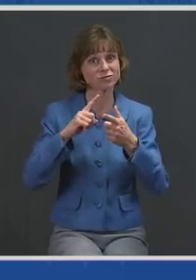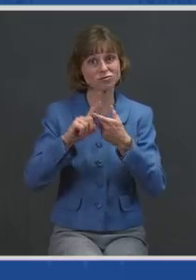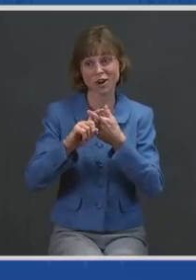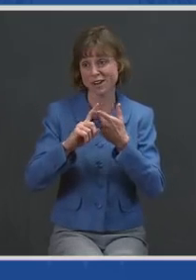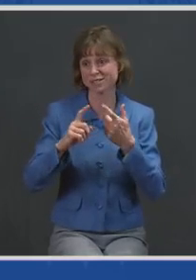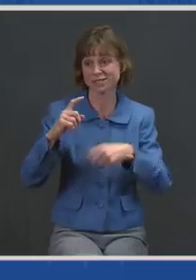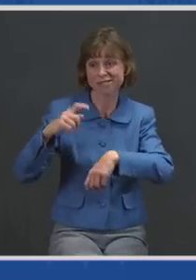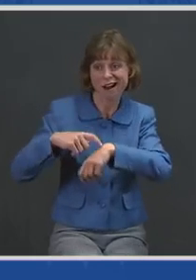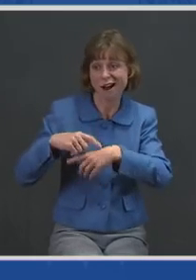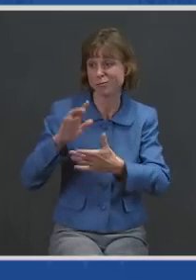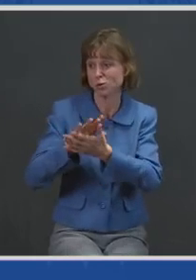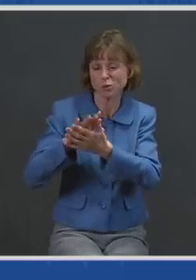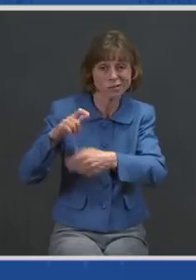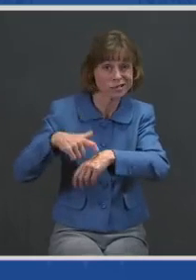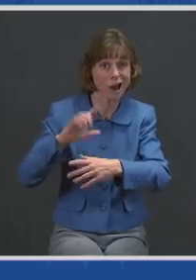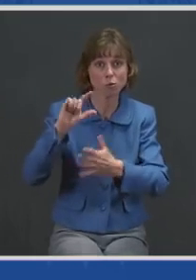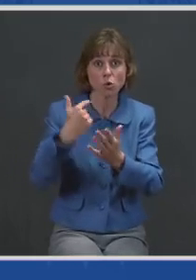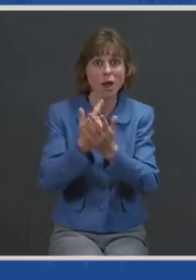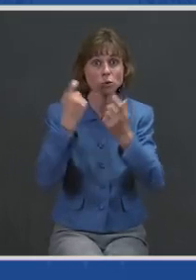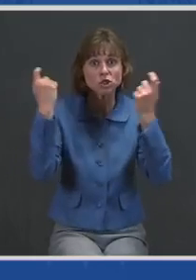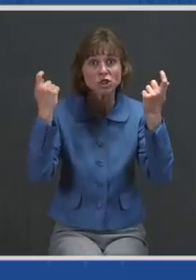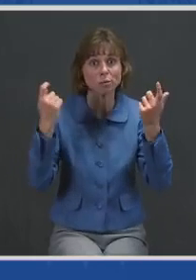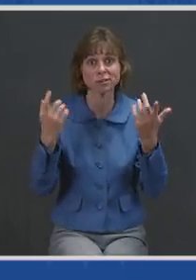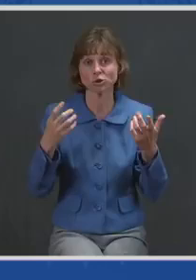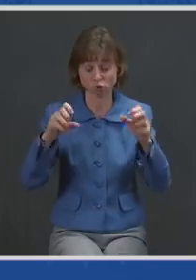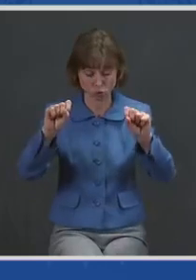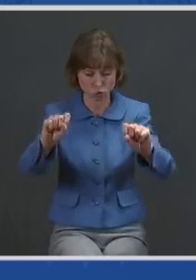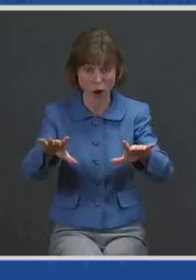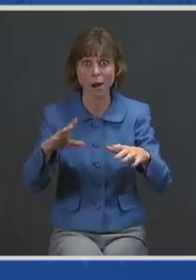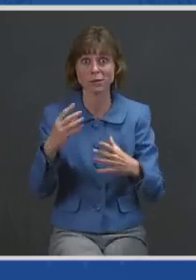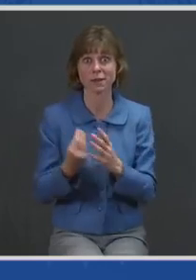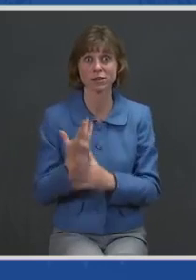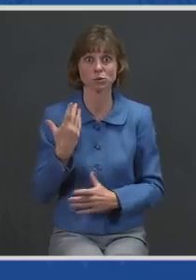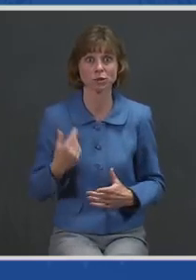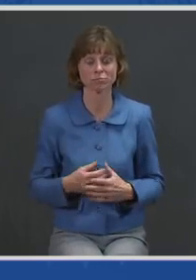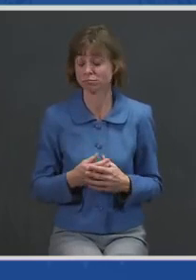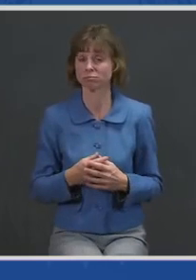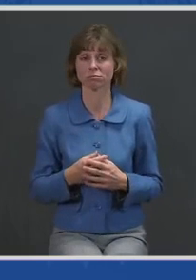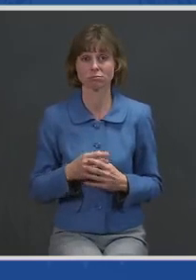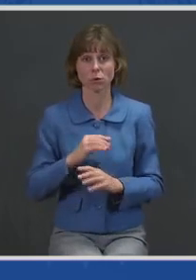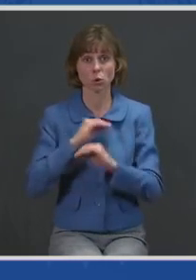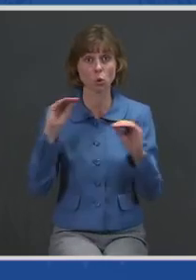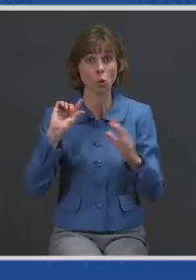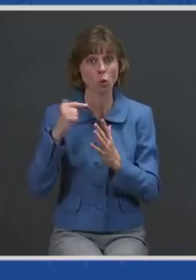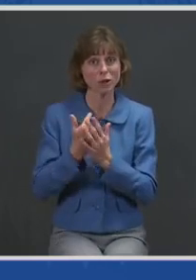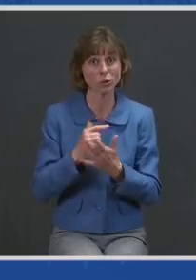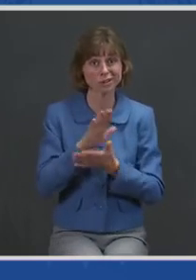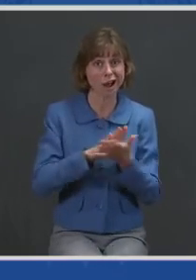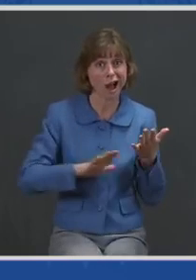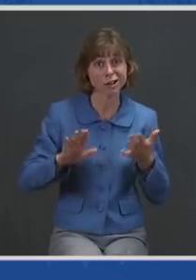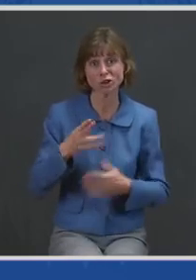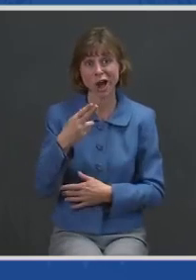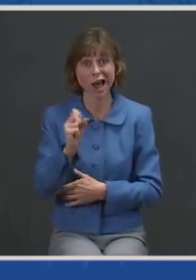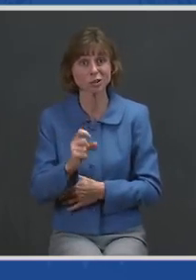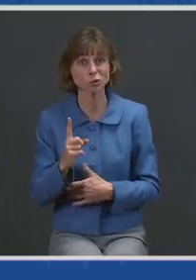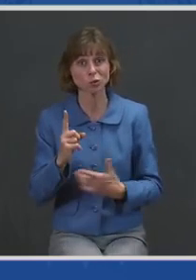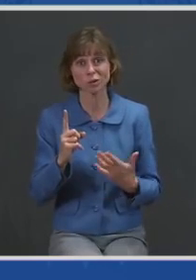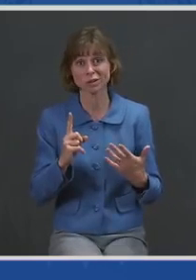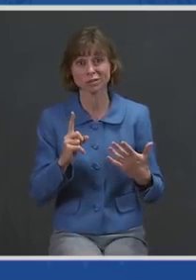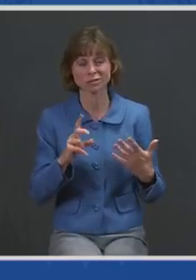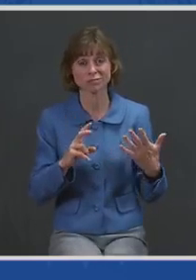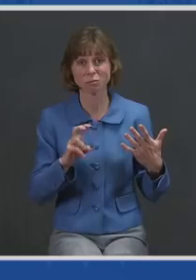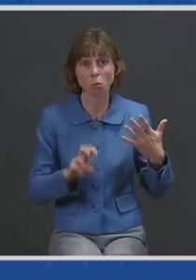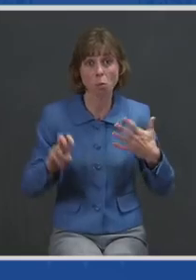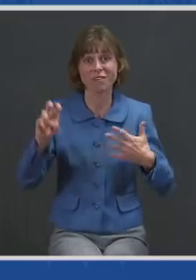No graduation ceremonies this spring. No graduations from college, high school, moving up ceremonies.